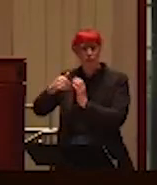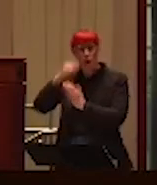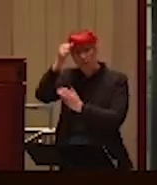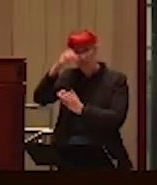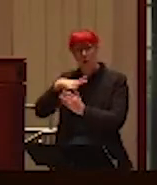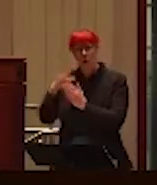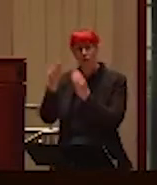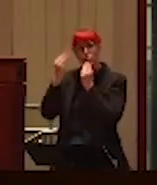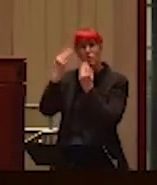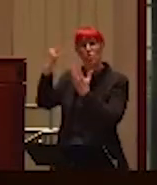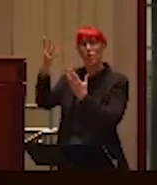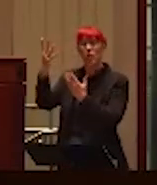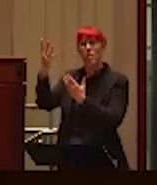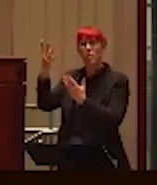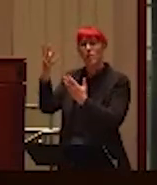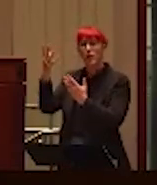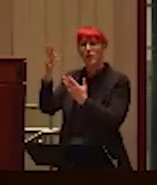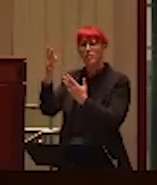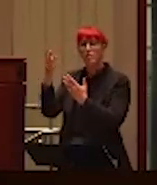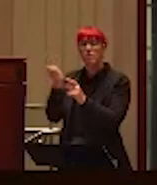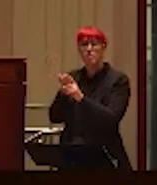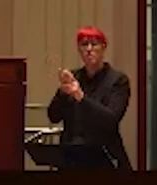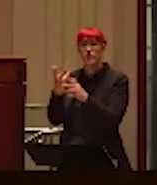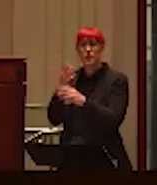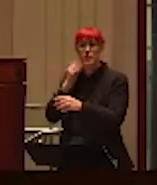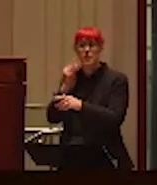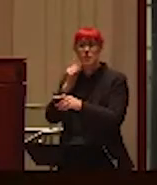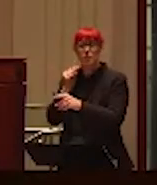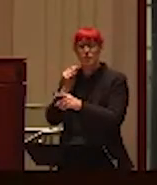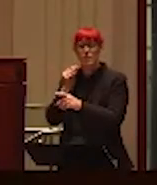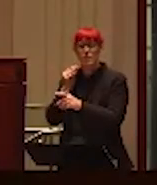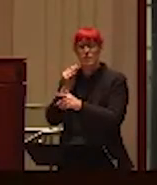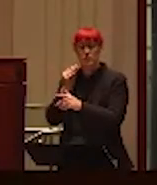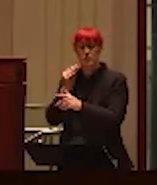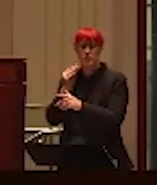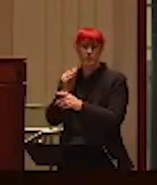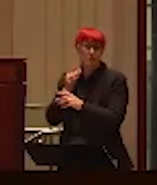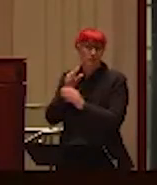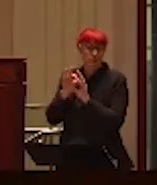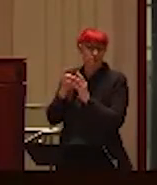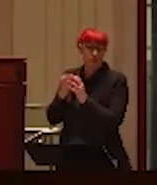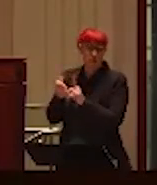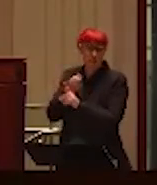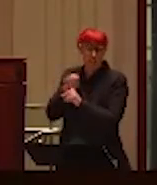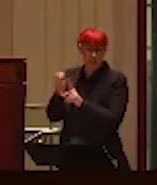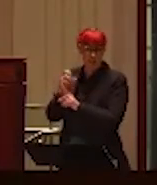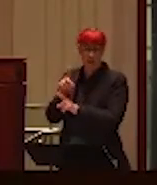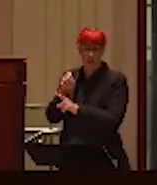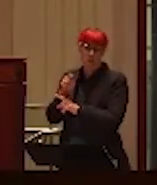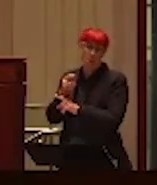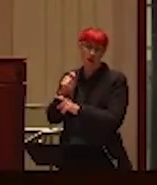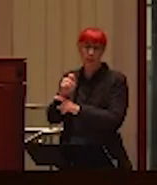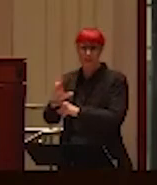experienced some point part of some element of domestic violence on gender